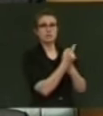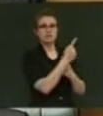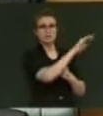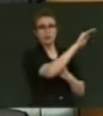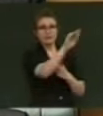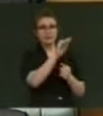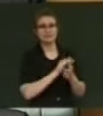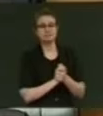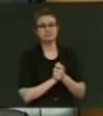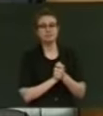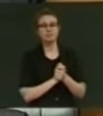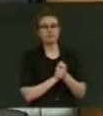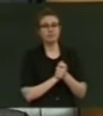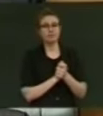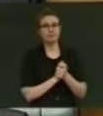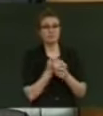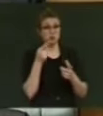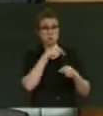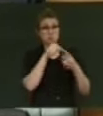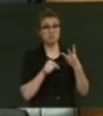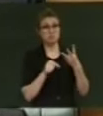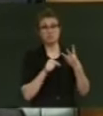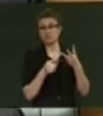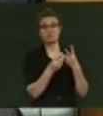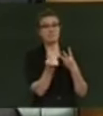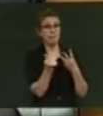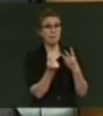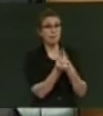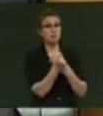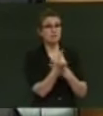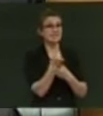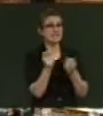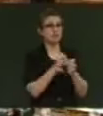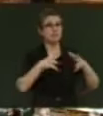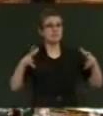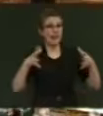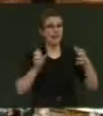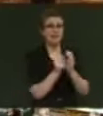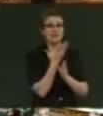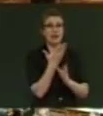are expanding and diversifying New Zealand's economic base with the encouragement of this Government.